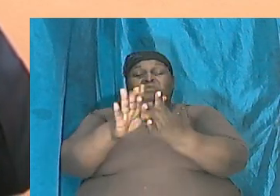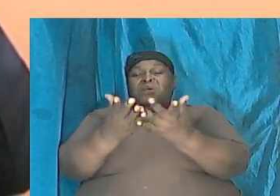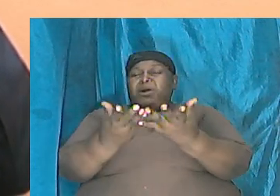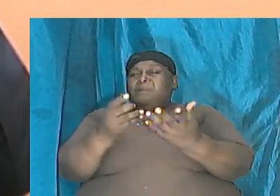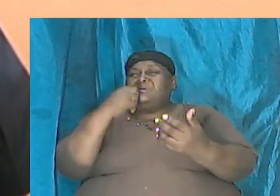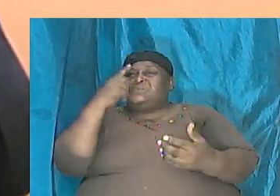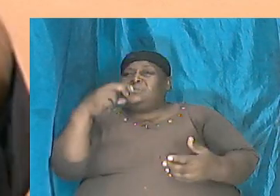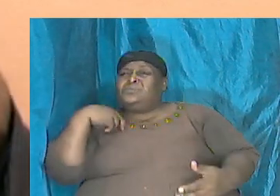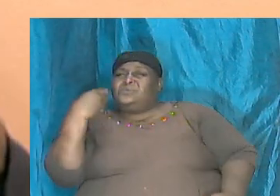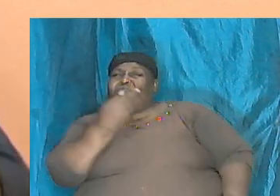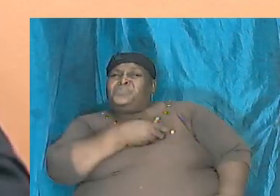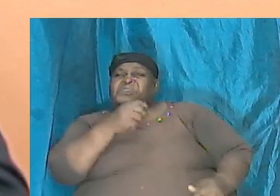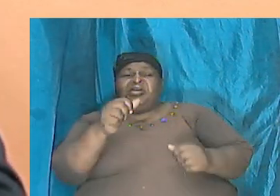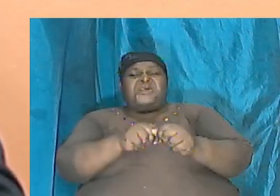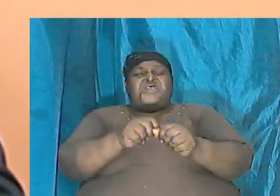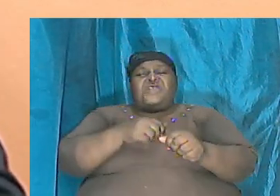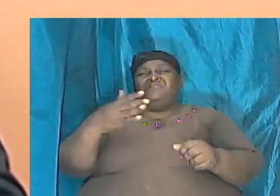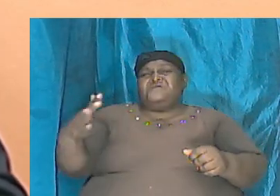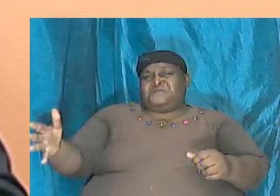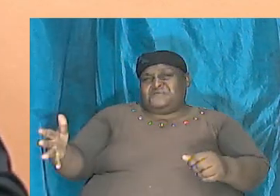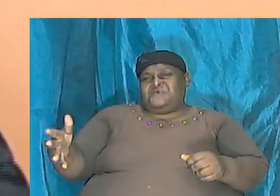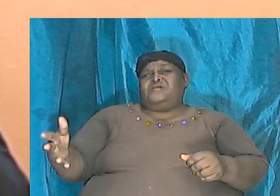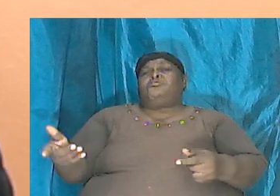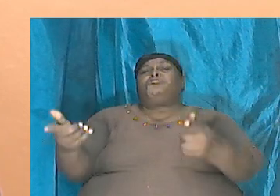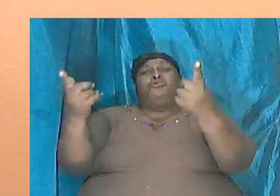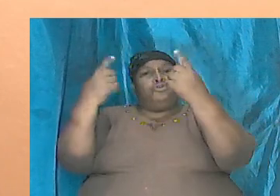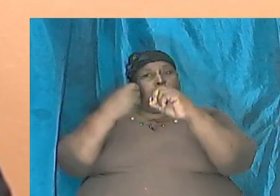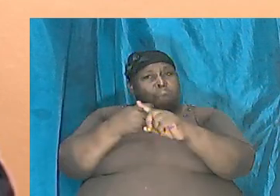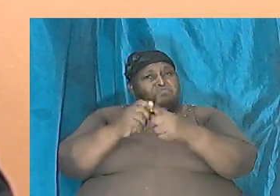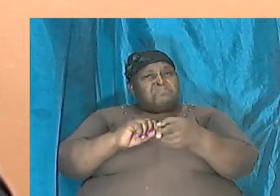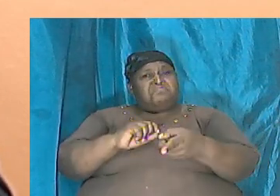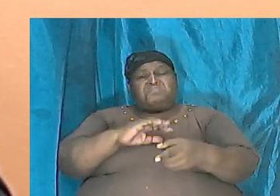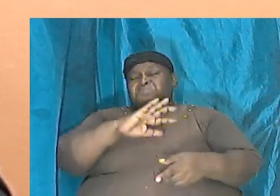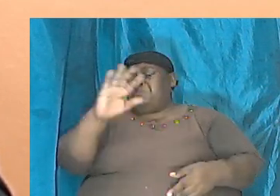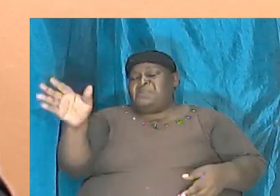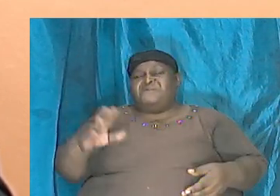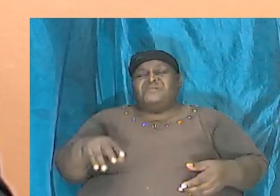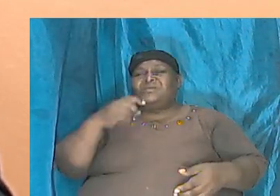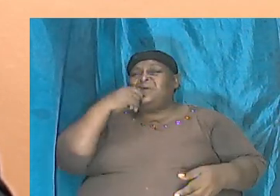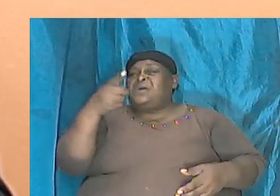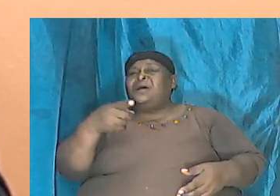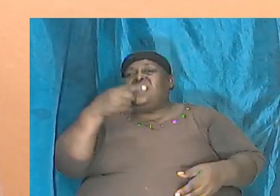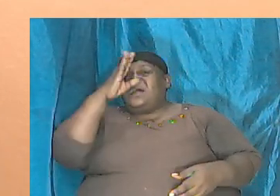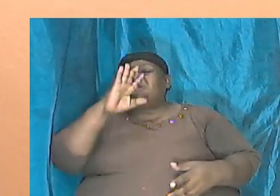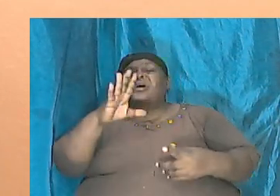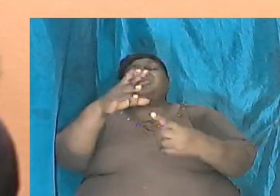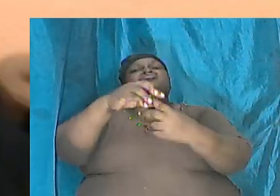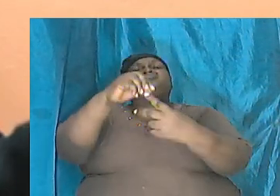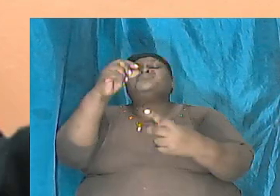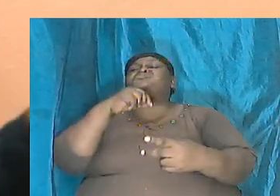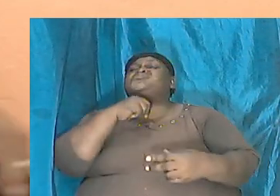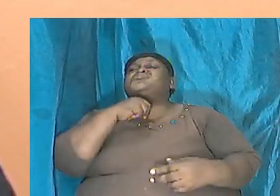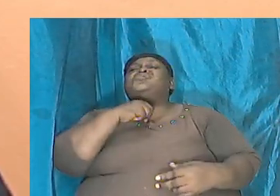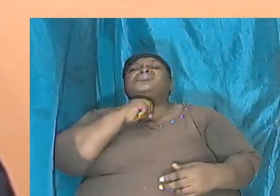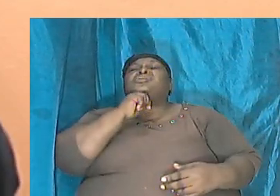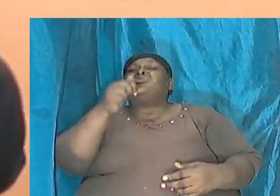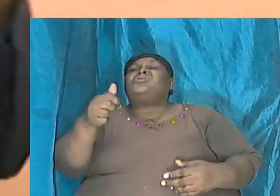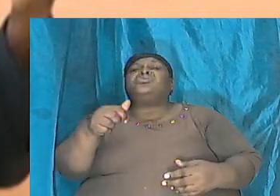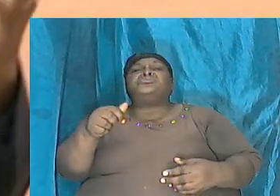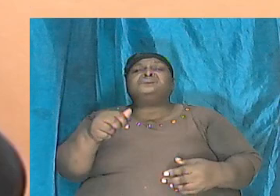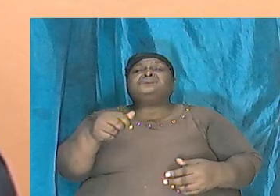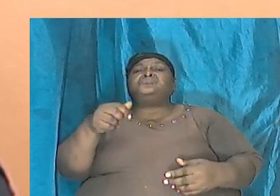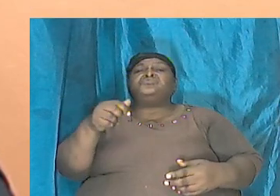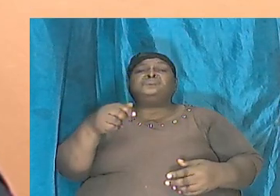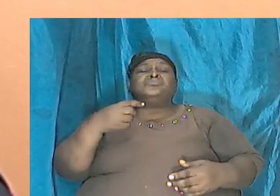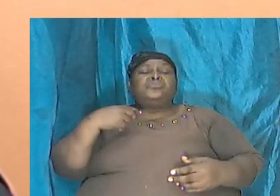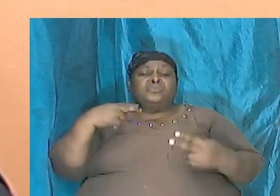where everything originates, it didn't tell us. And God choose not to tell us where He came from. I guess